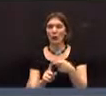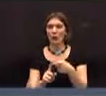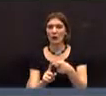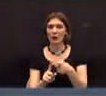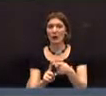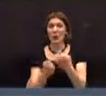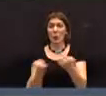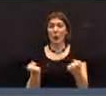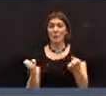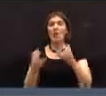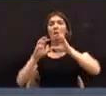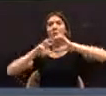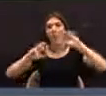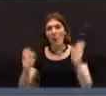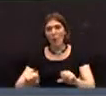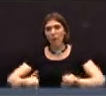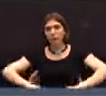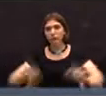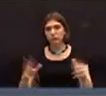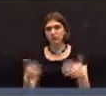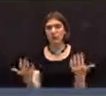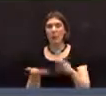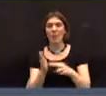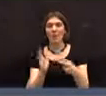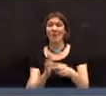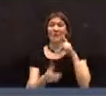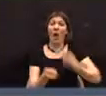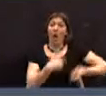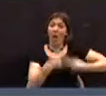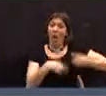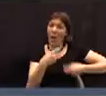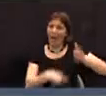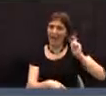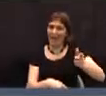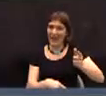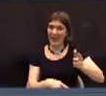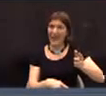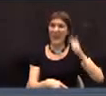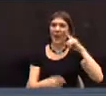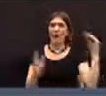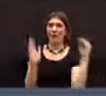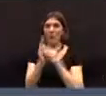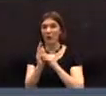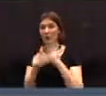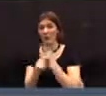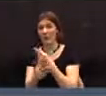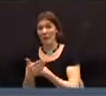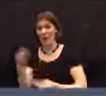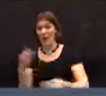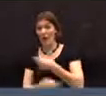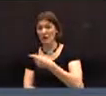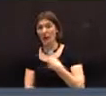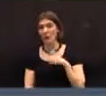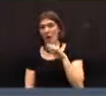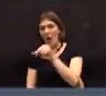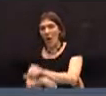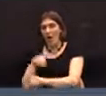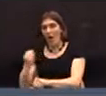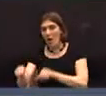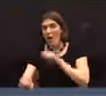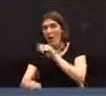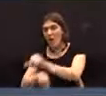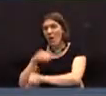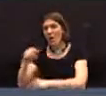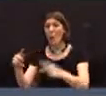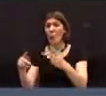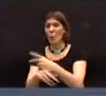obsolete equipment. And, uh, that winds up going into the regular budget so that you pay for it over a longer